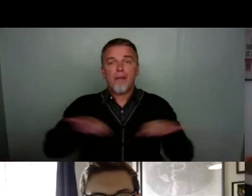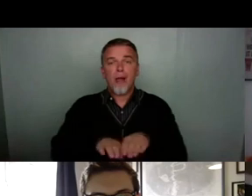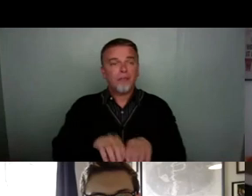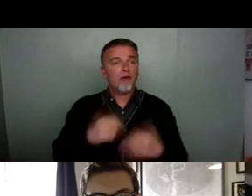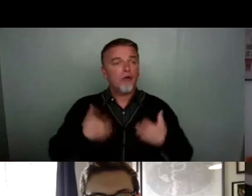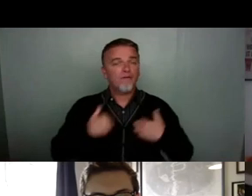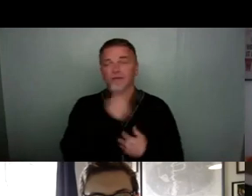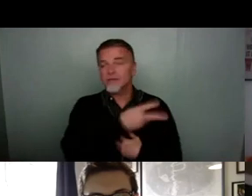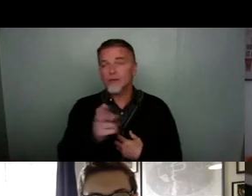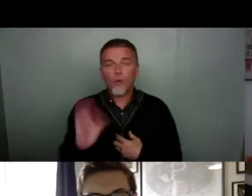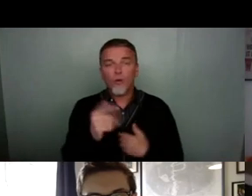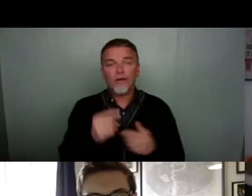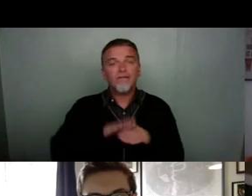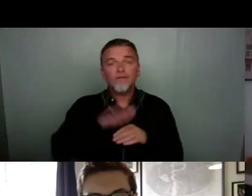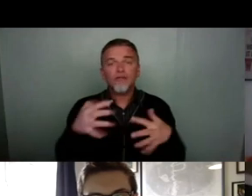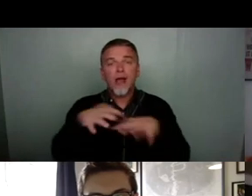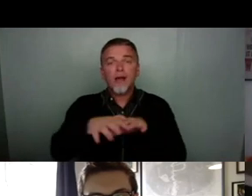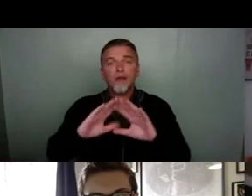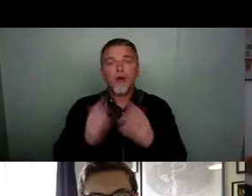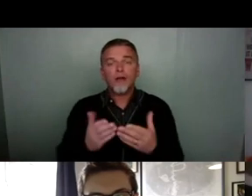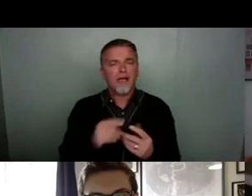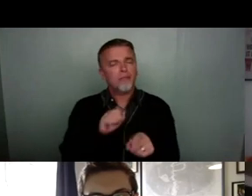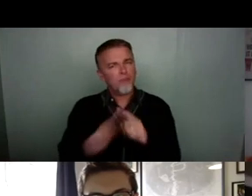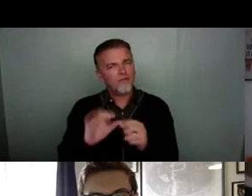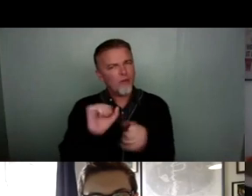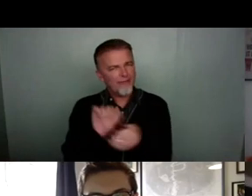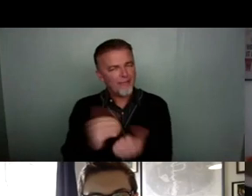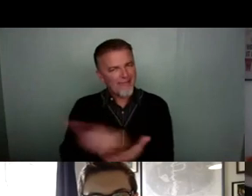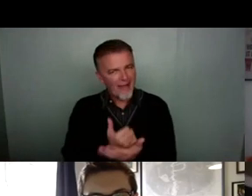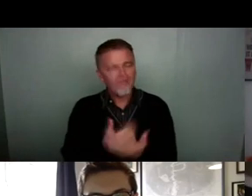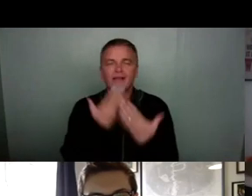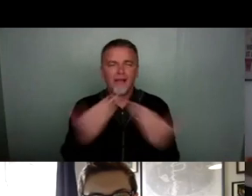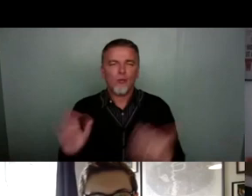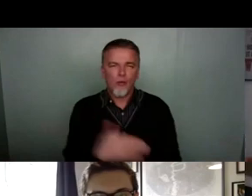in our future hybrid world. And most of all, um, stay safe. Thank you, everyone.